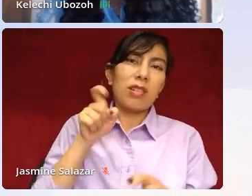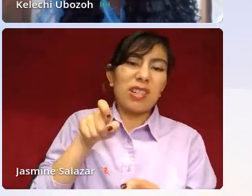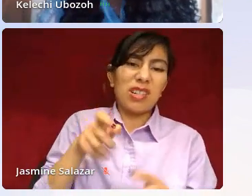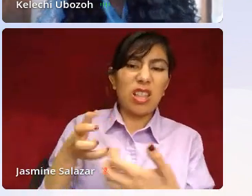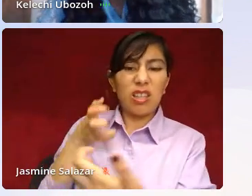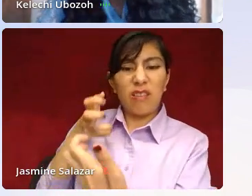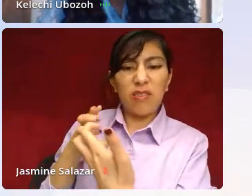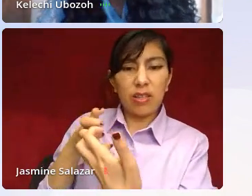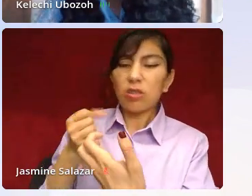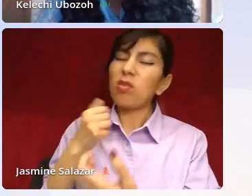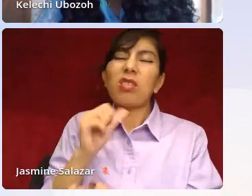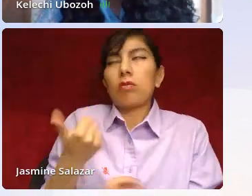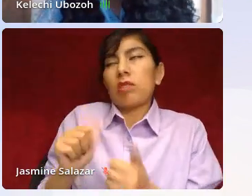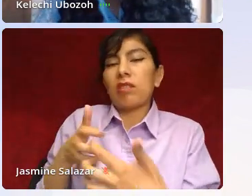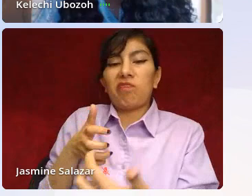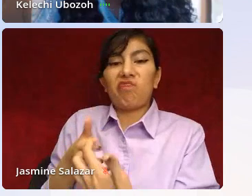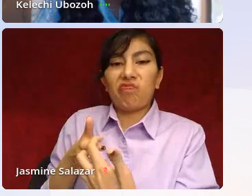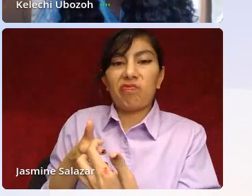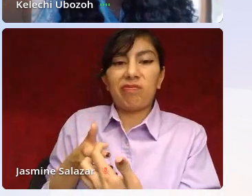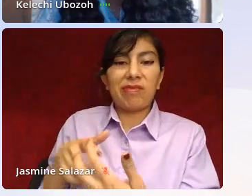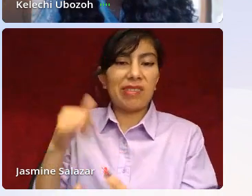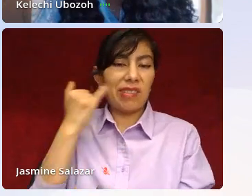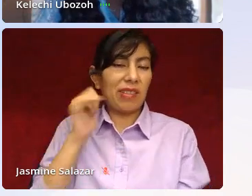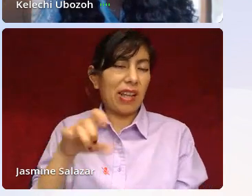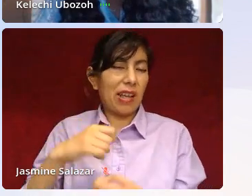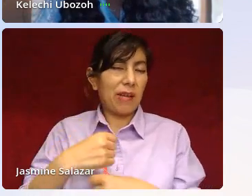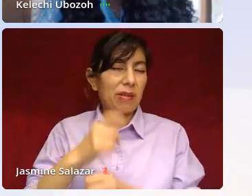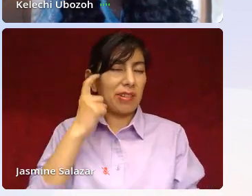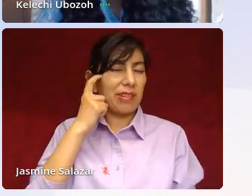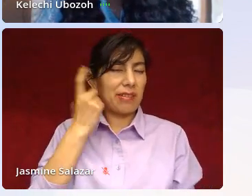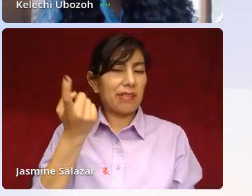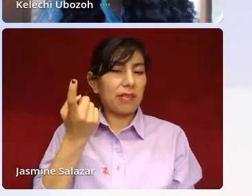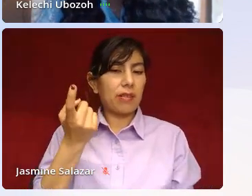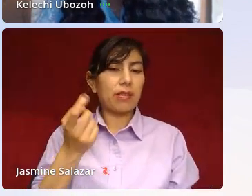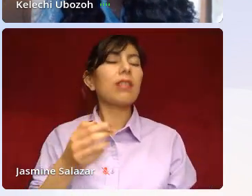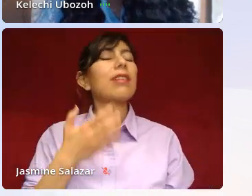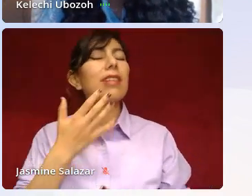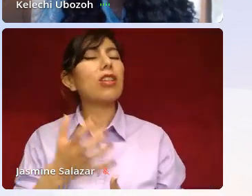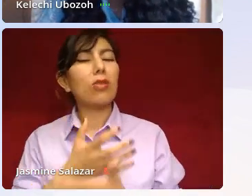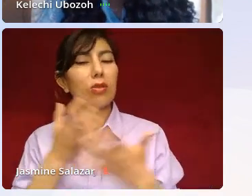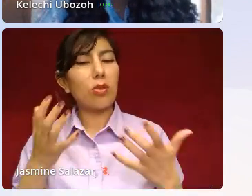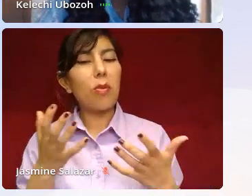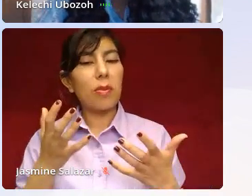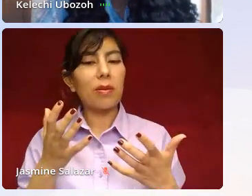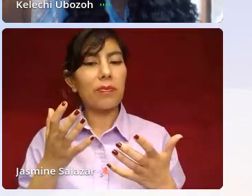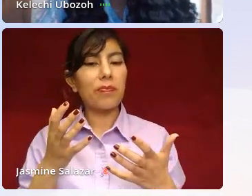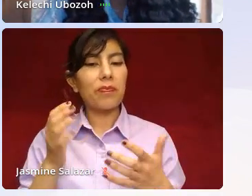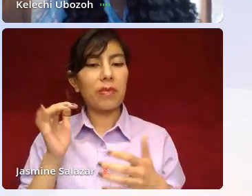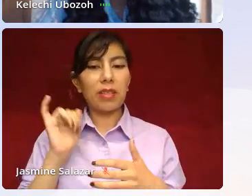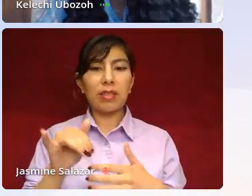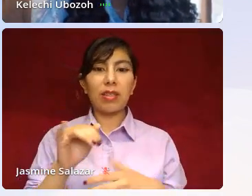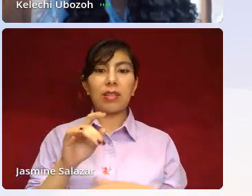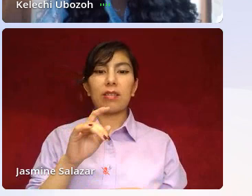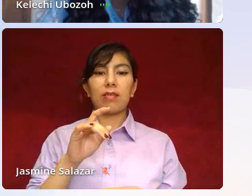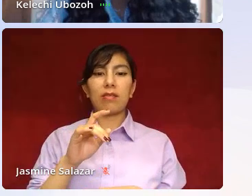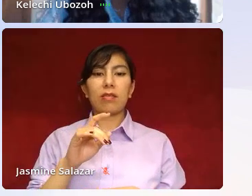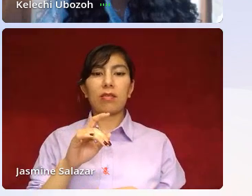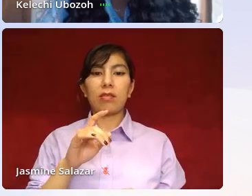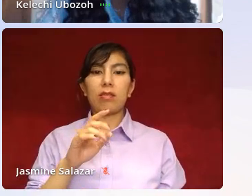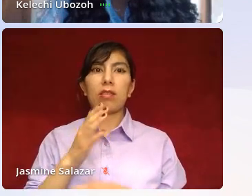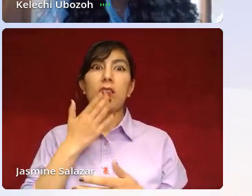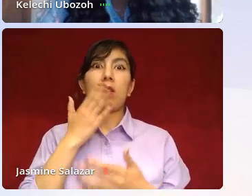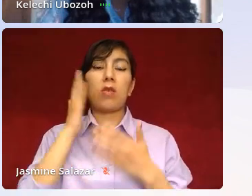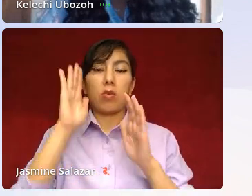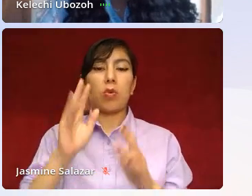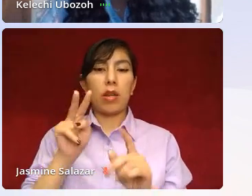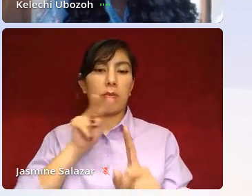don't try to fit, if that makes sense. No, thank you so much. That's such a great perspective to